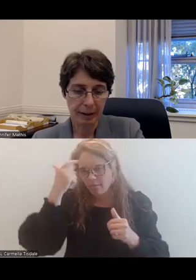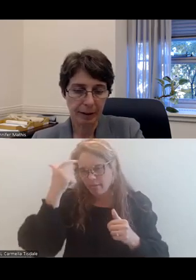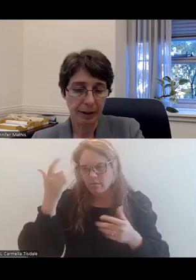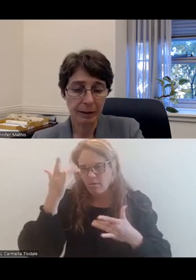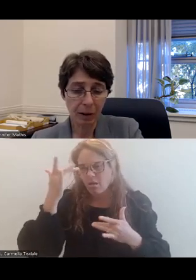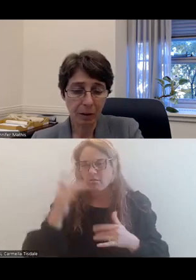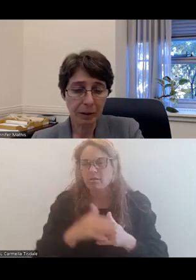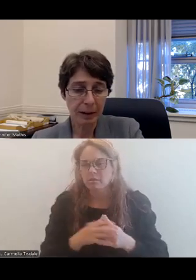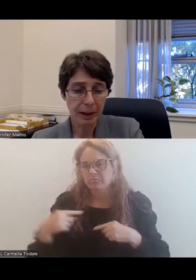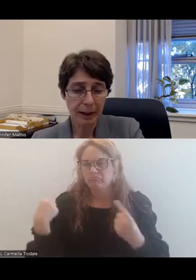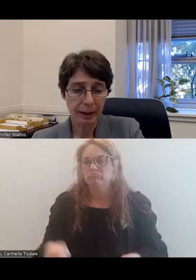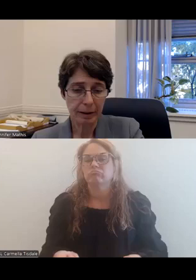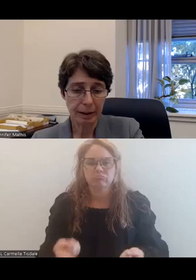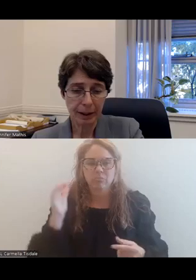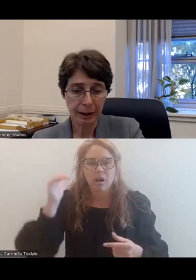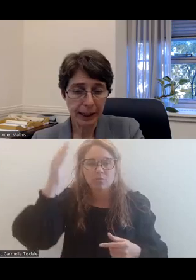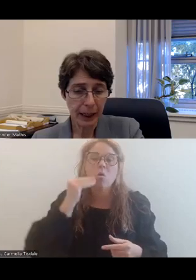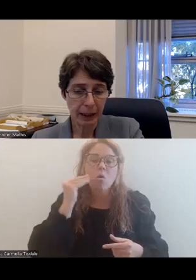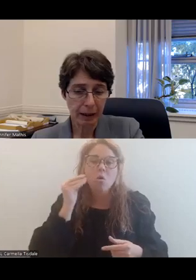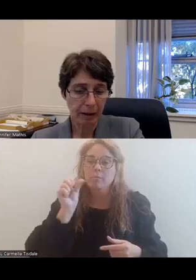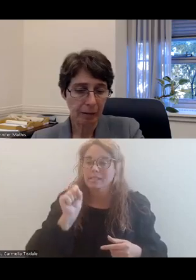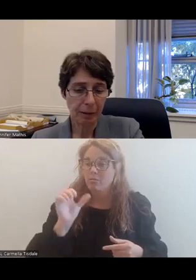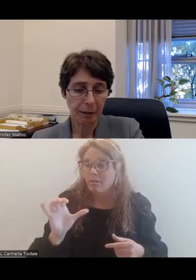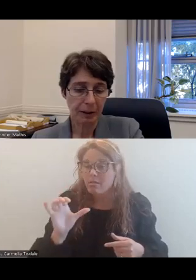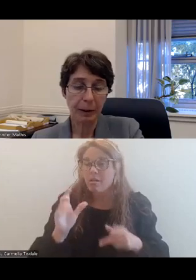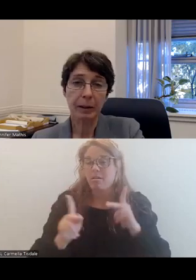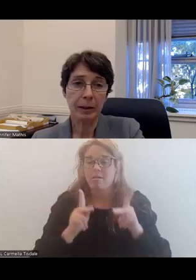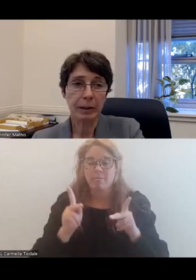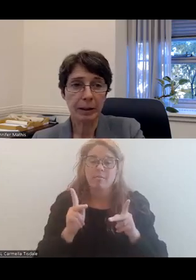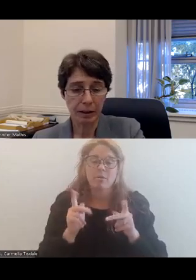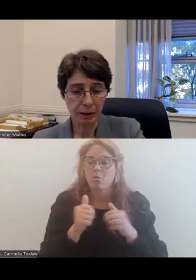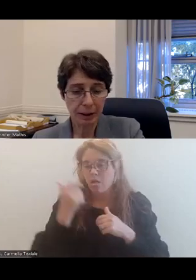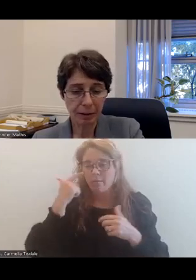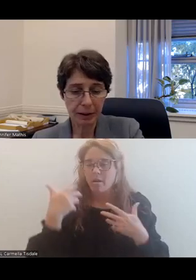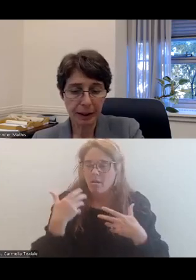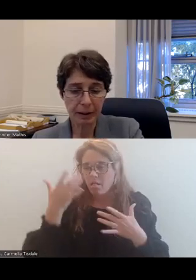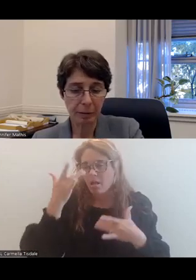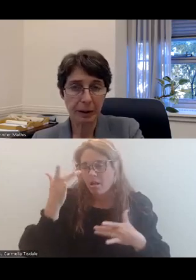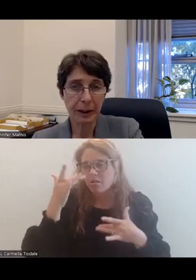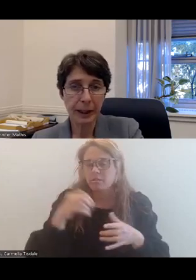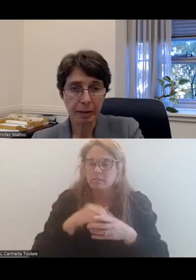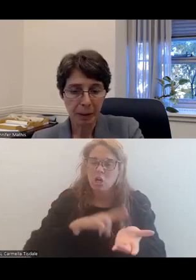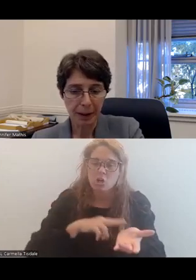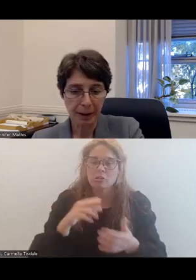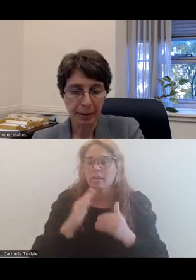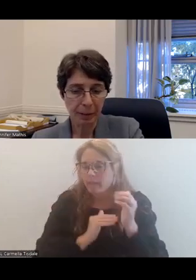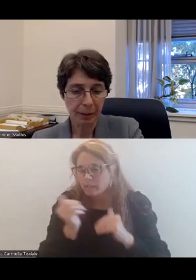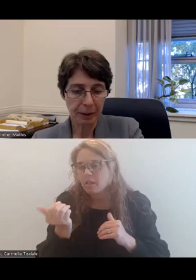homes in South Carolina, people with serious mental illness in nursing facilities in Missouri,